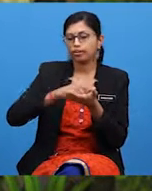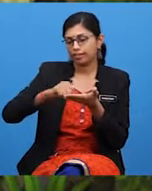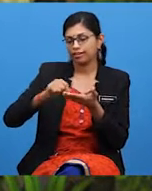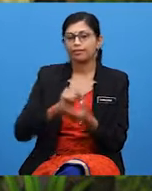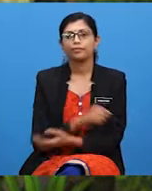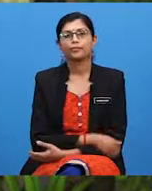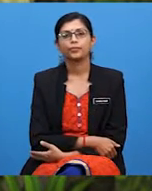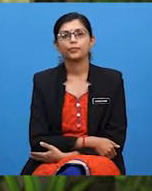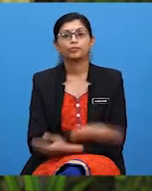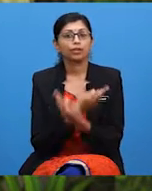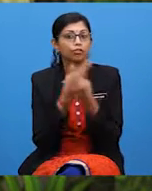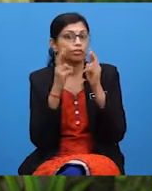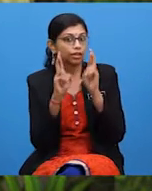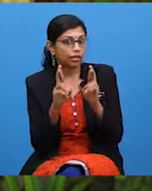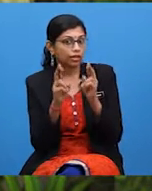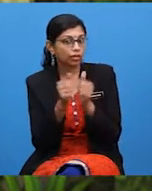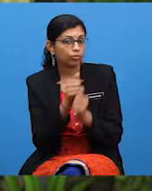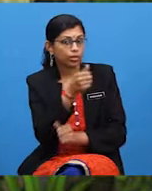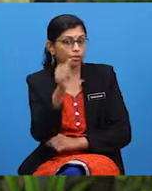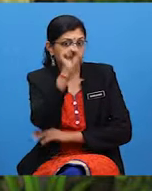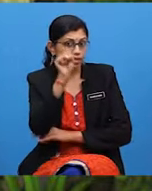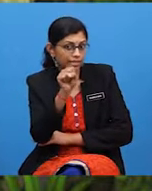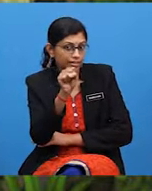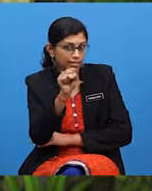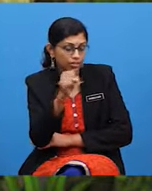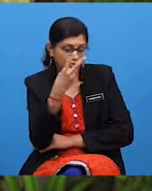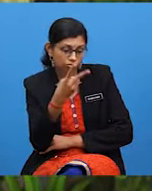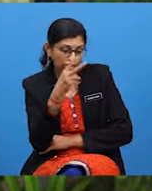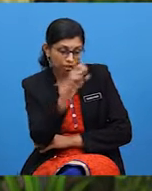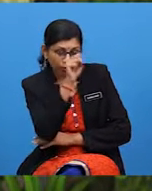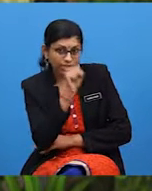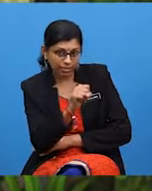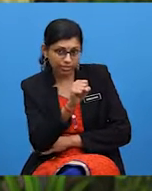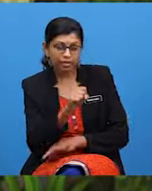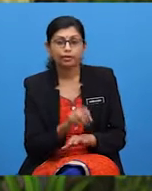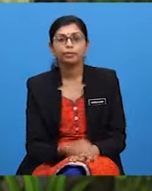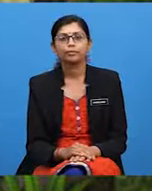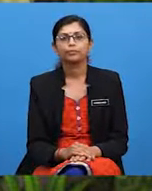So, are you ready with your questions? Let's begin!